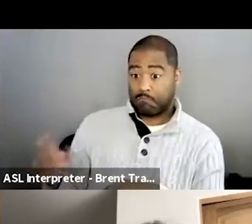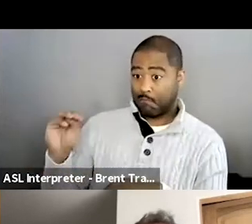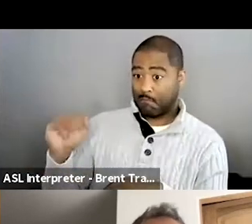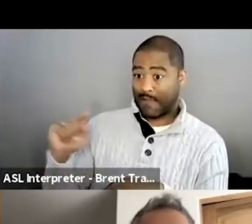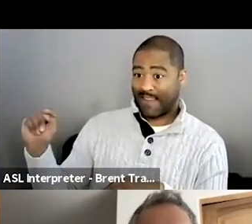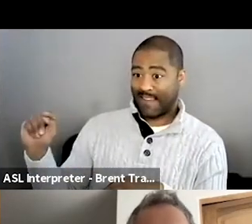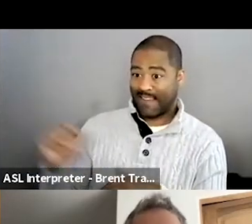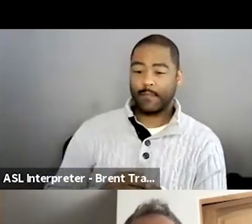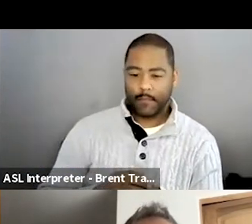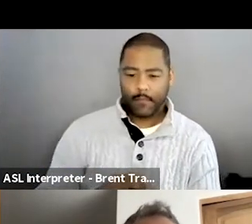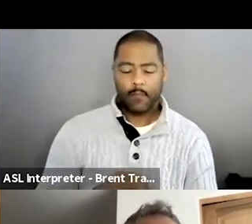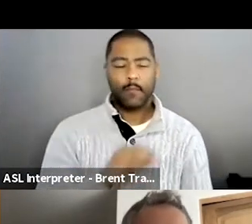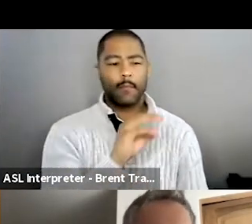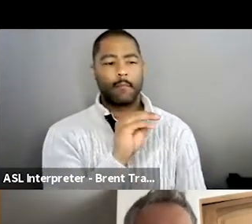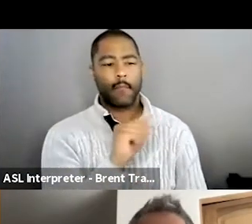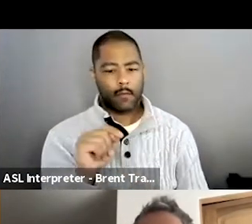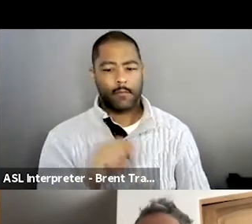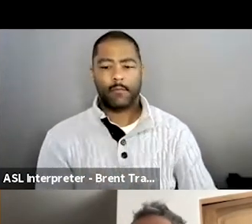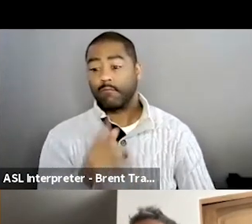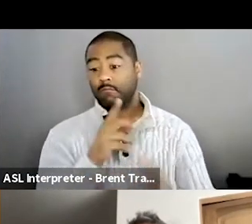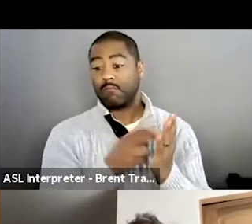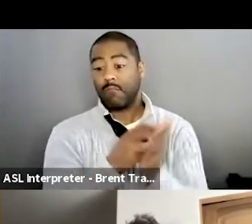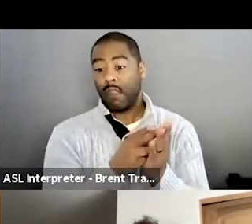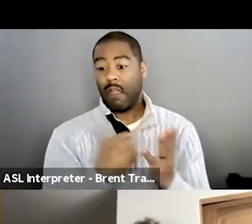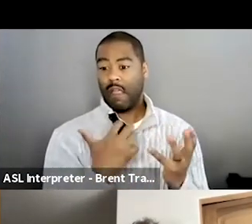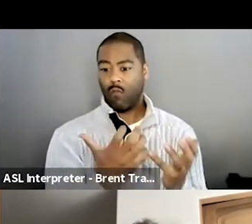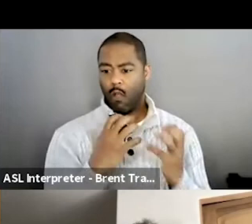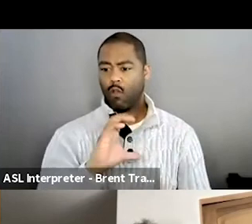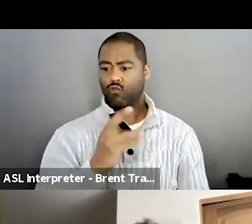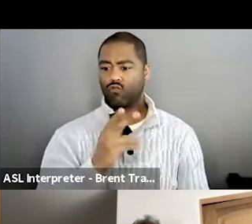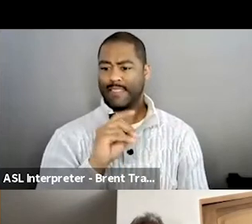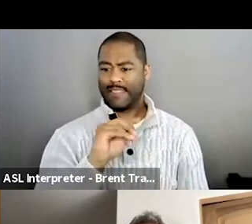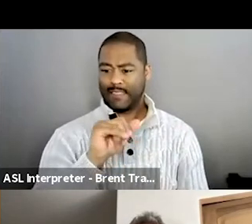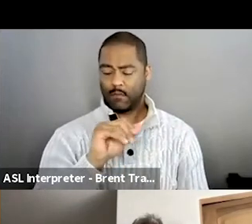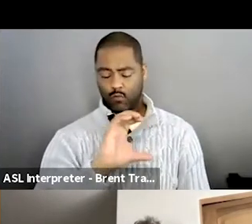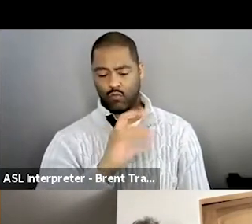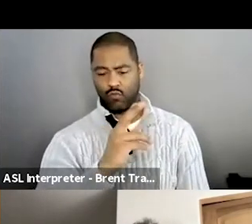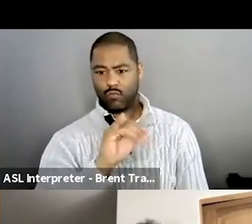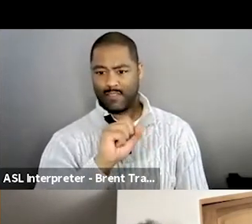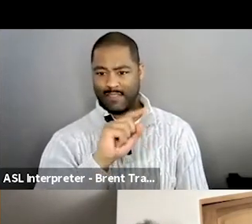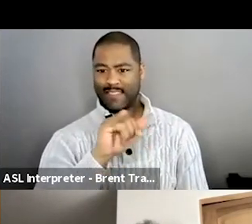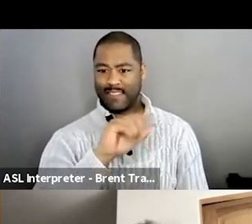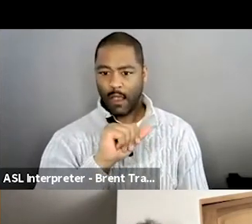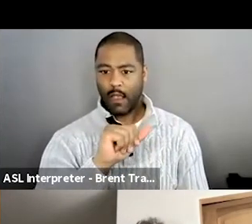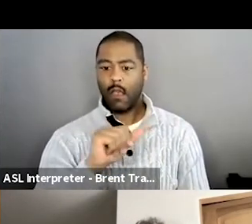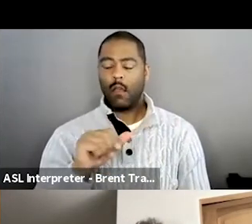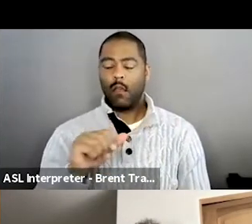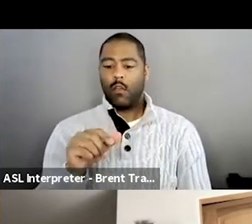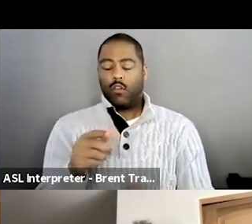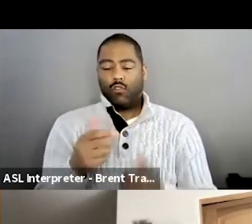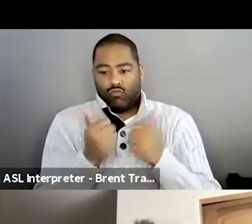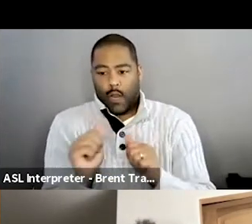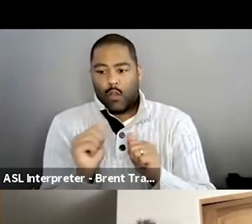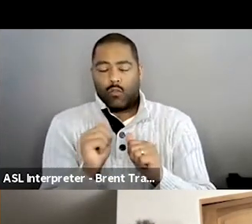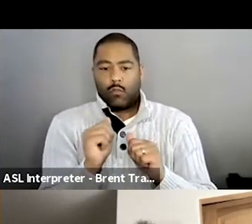going out there and helping Christina visually kind of display what she was up to. I mean,